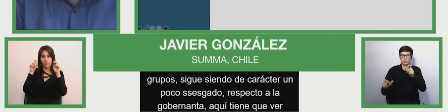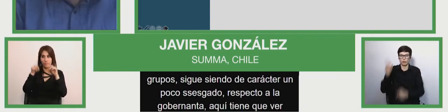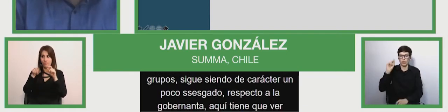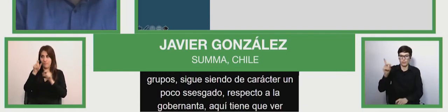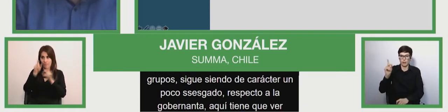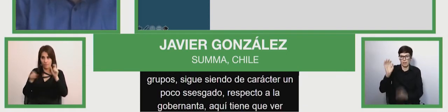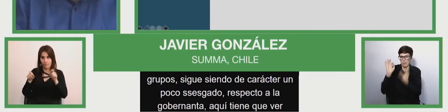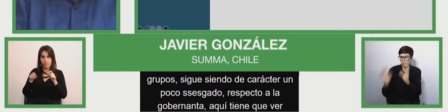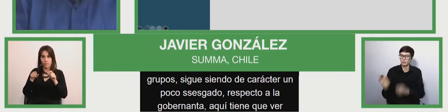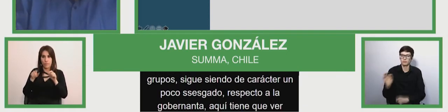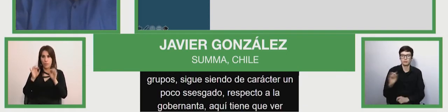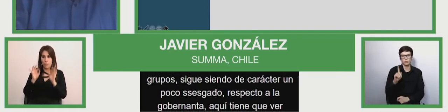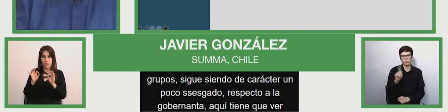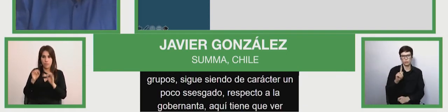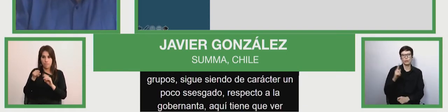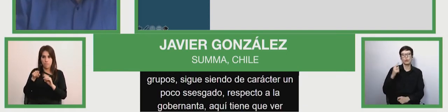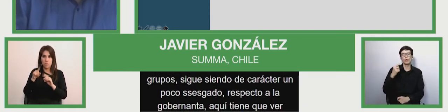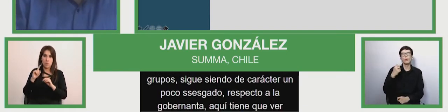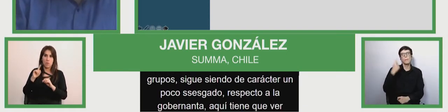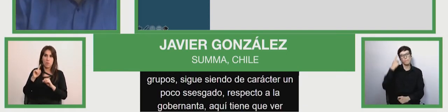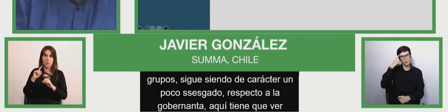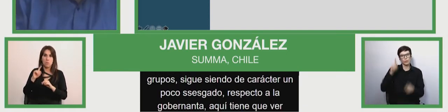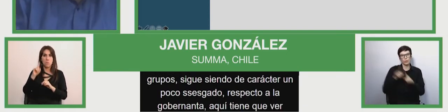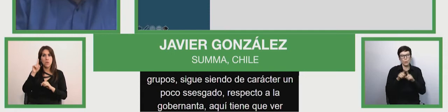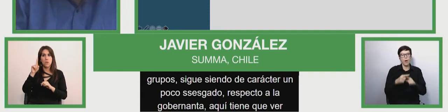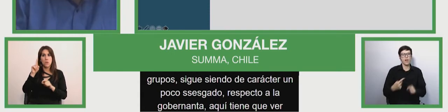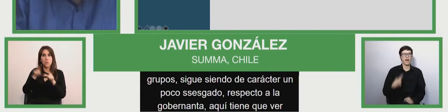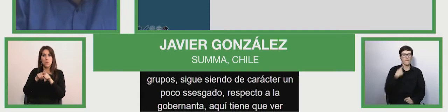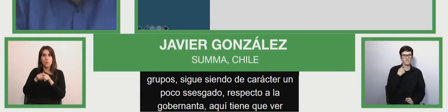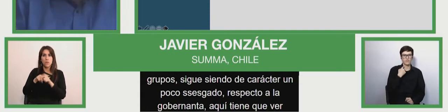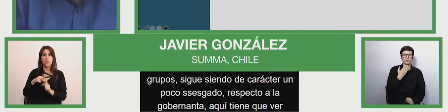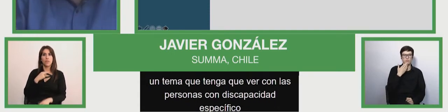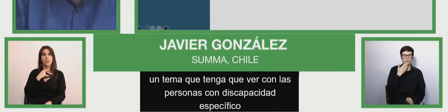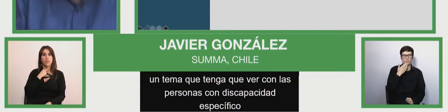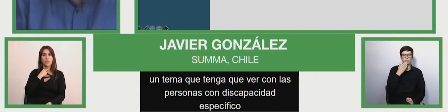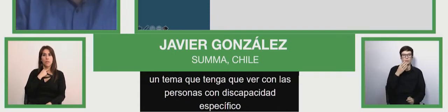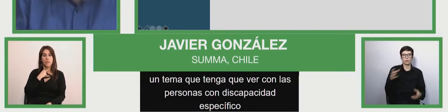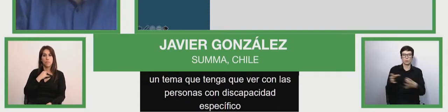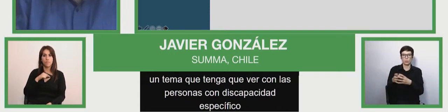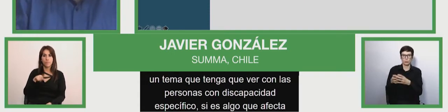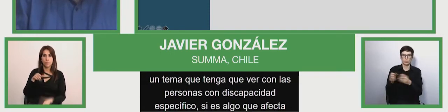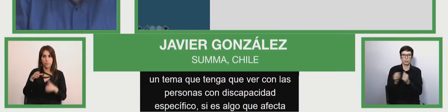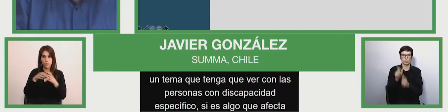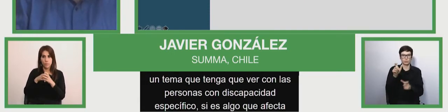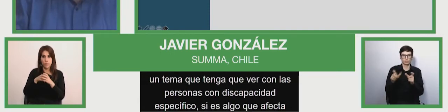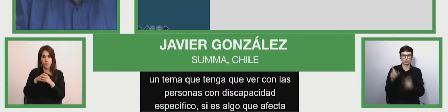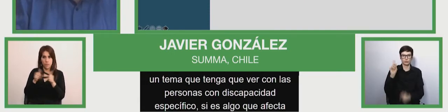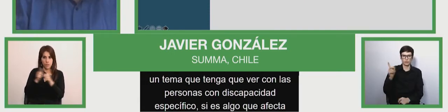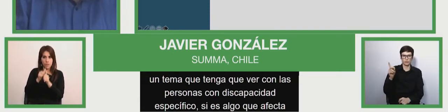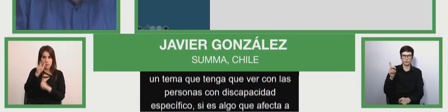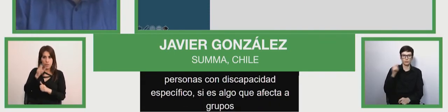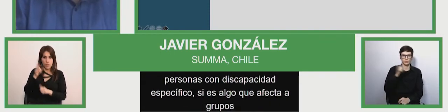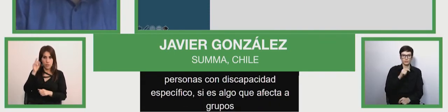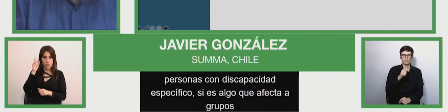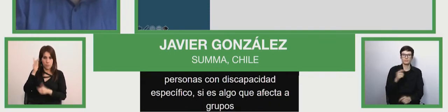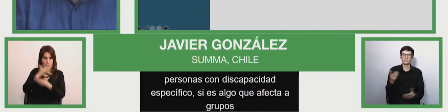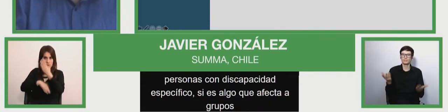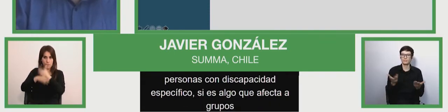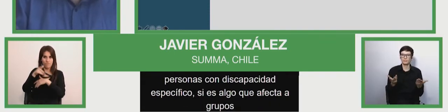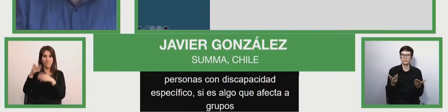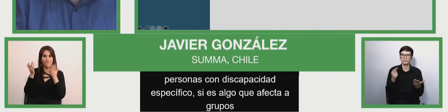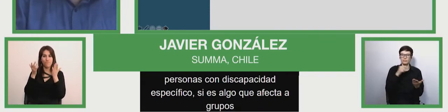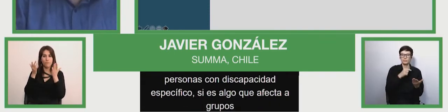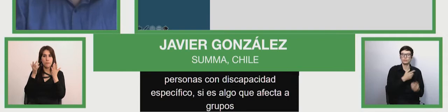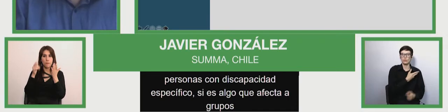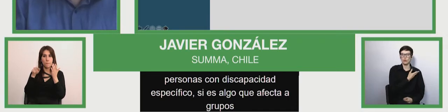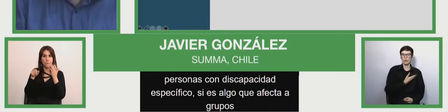but also something that does affect people who have this capacity, it has to do with governance of the